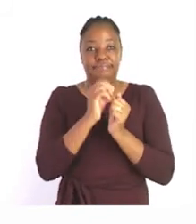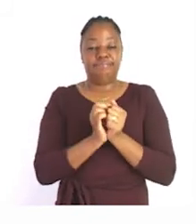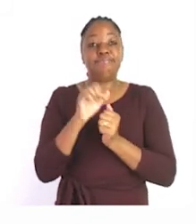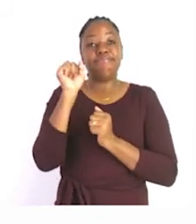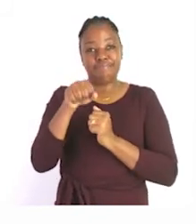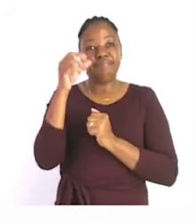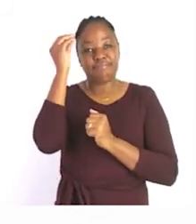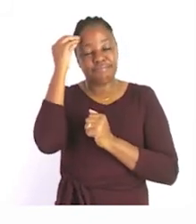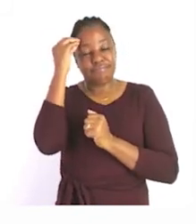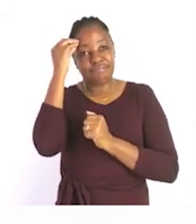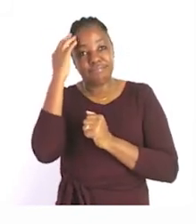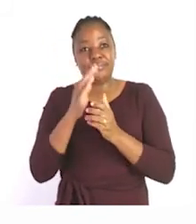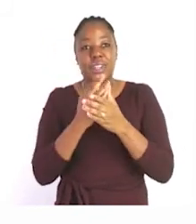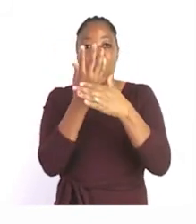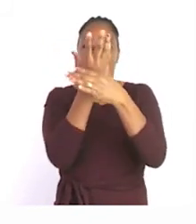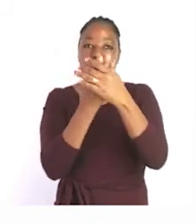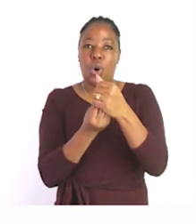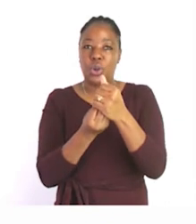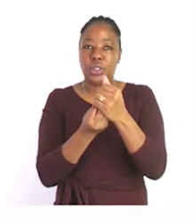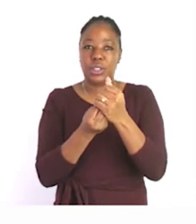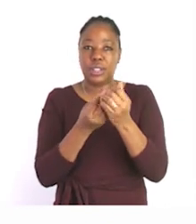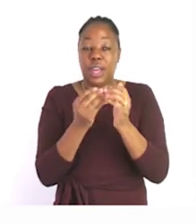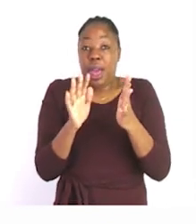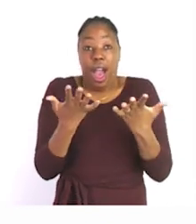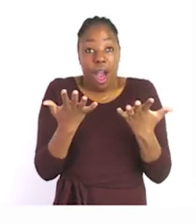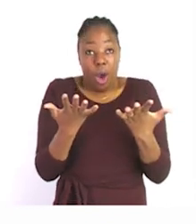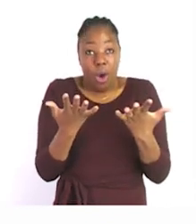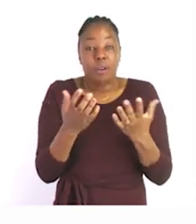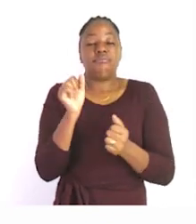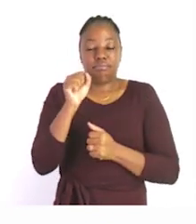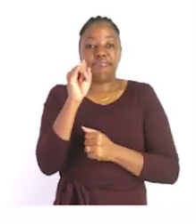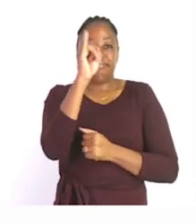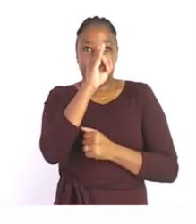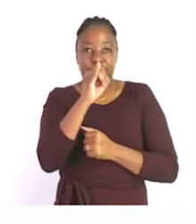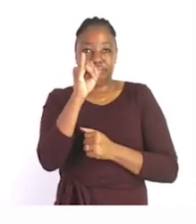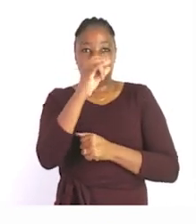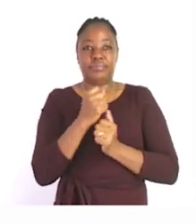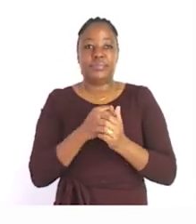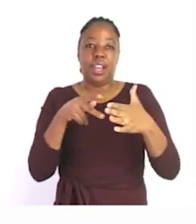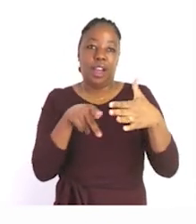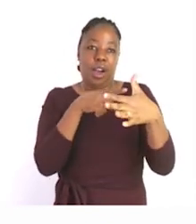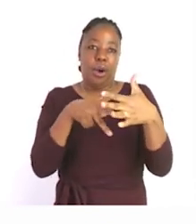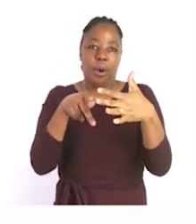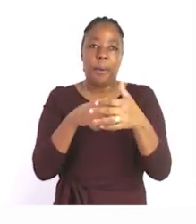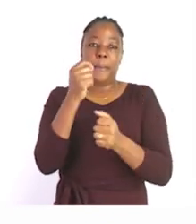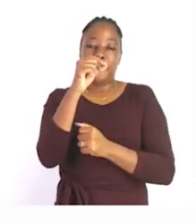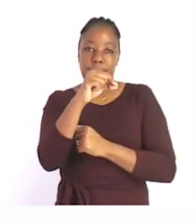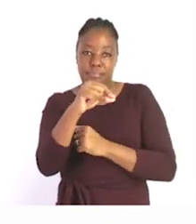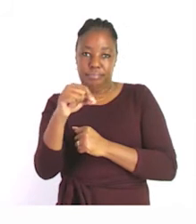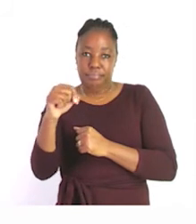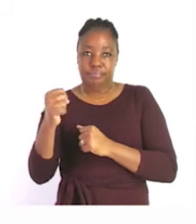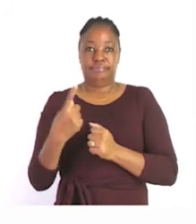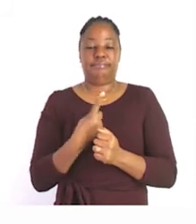we have been talking about it the whole week we have shared about the leaves the wind and what you can do during